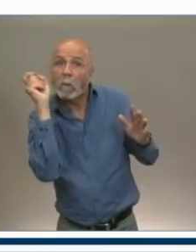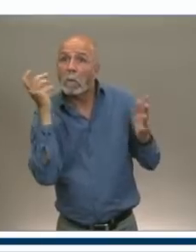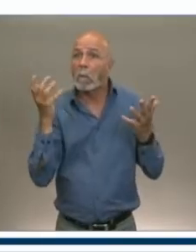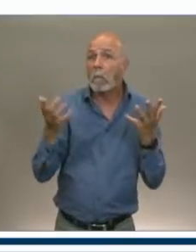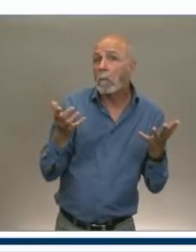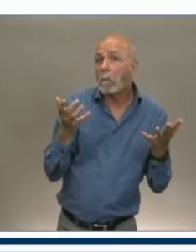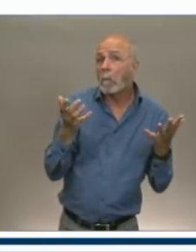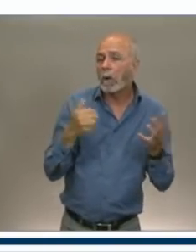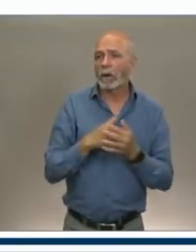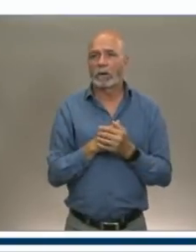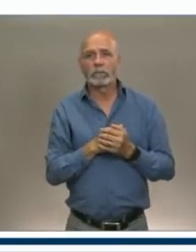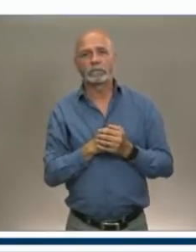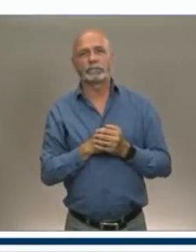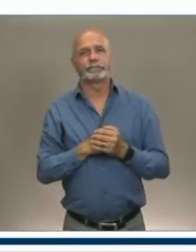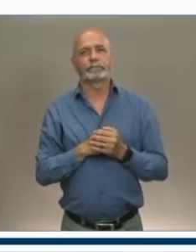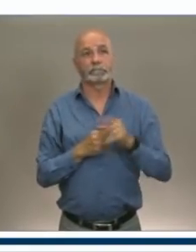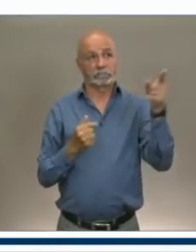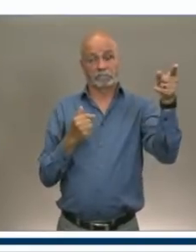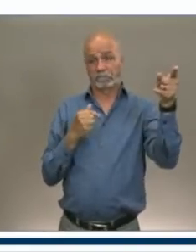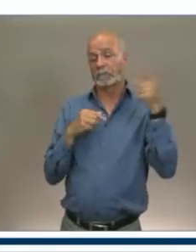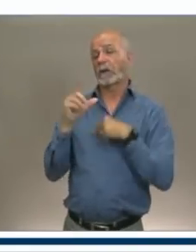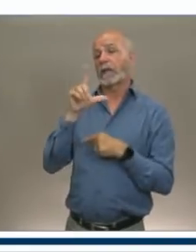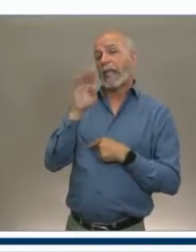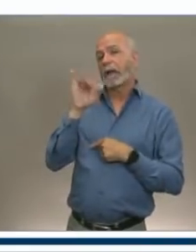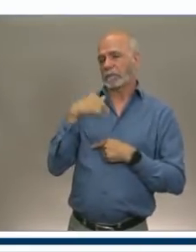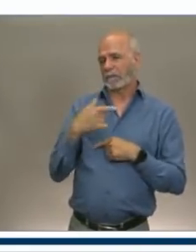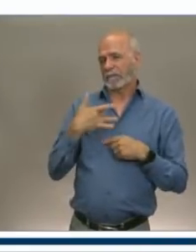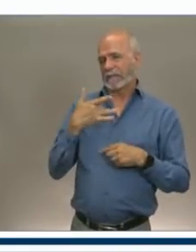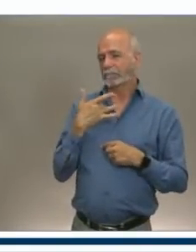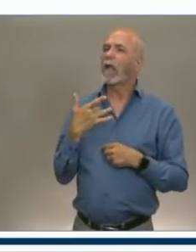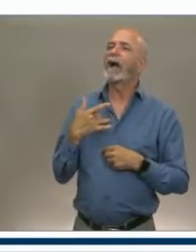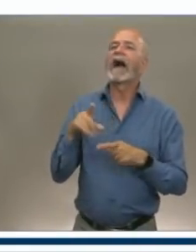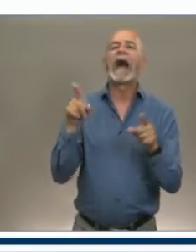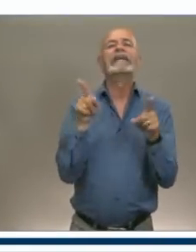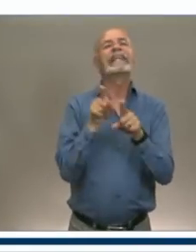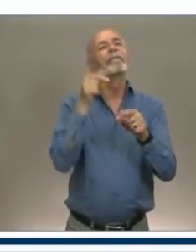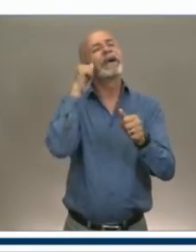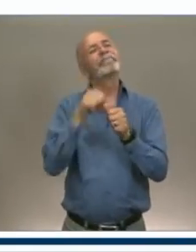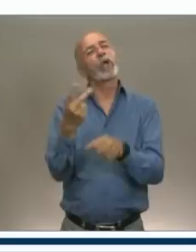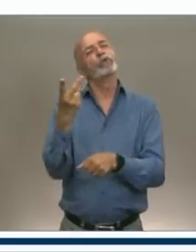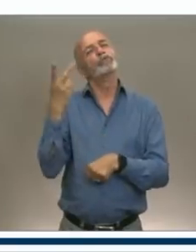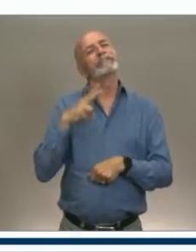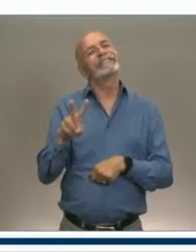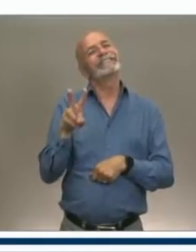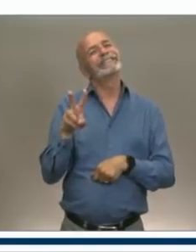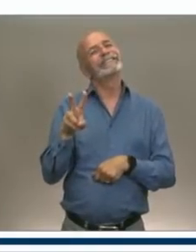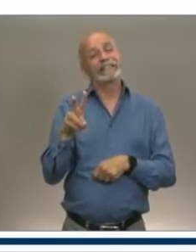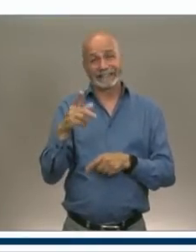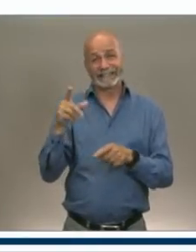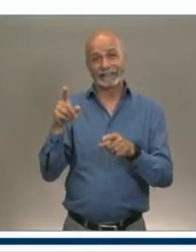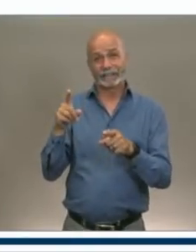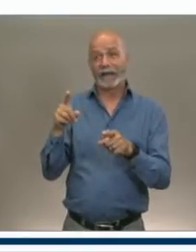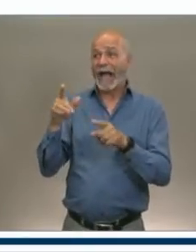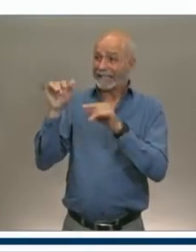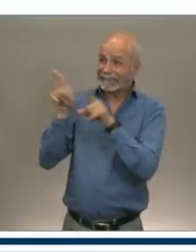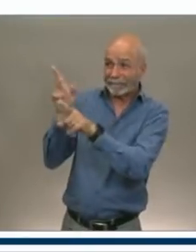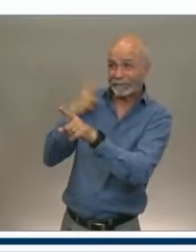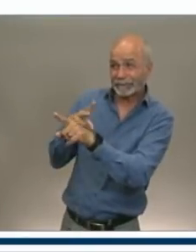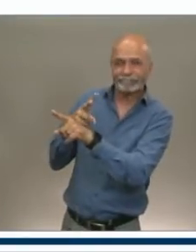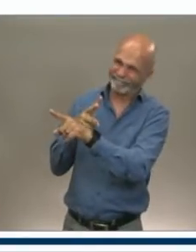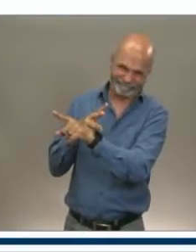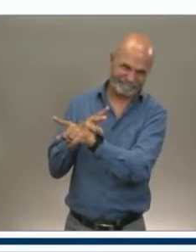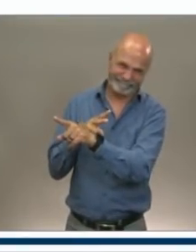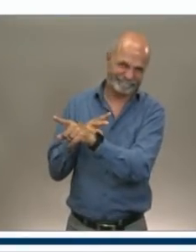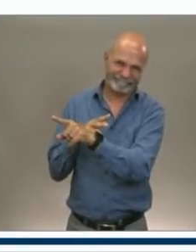You know, we don't anticipate that we're going to reach the levels we were at two summers ago, but we anticipate that there will be interest for individuals to